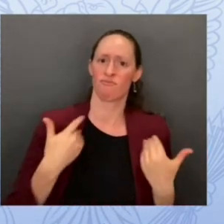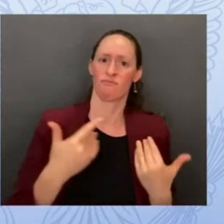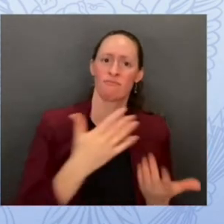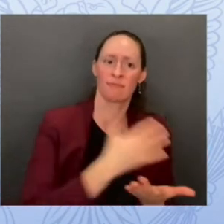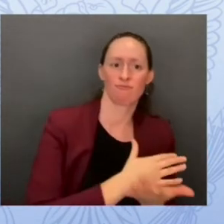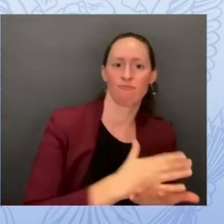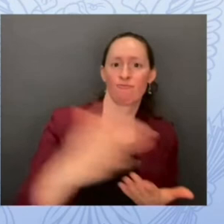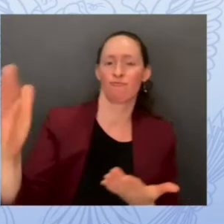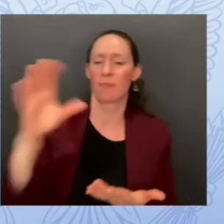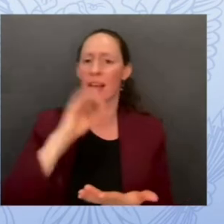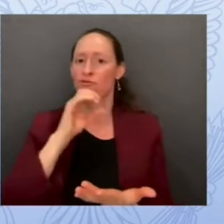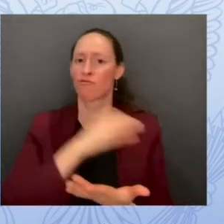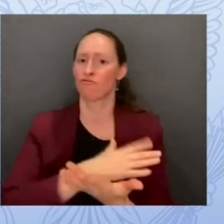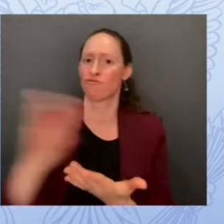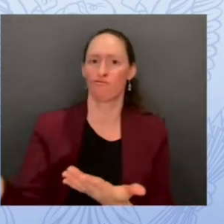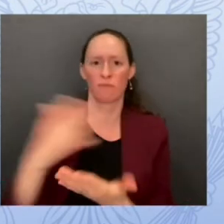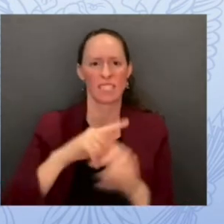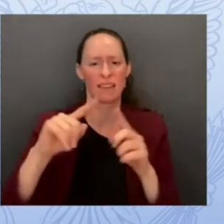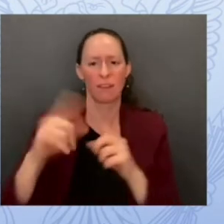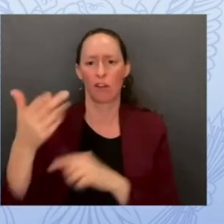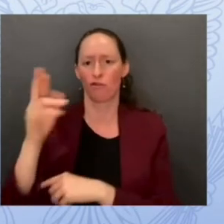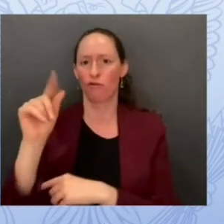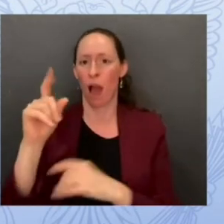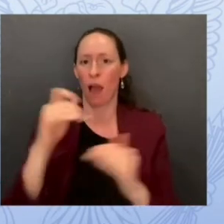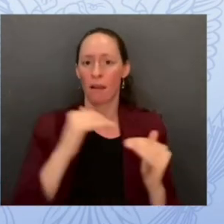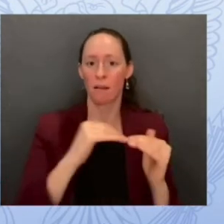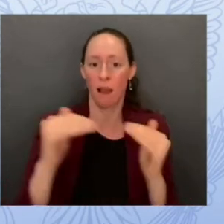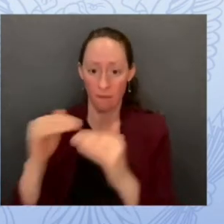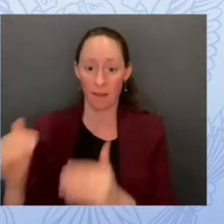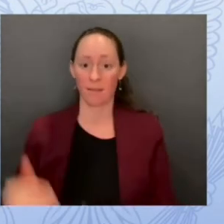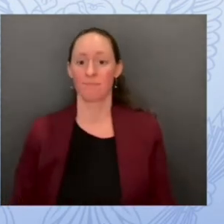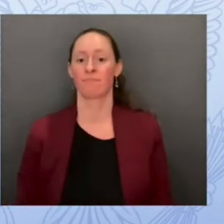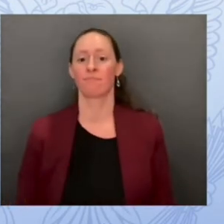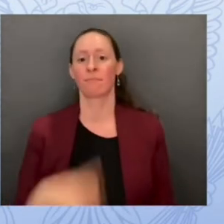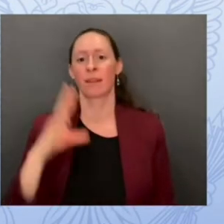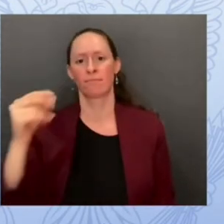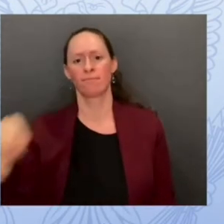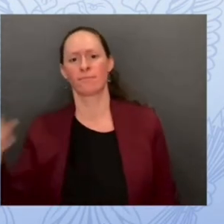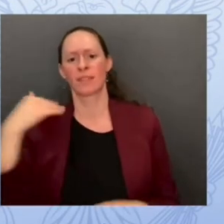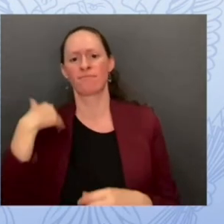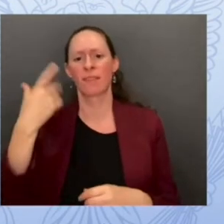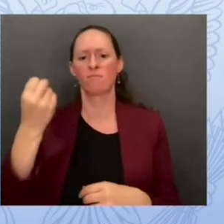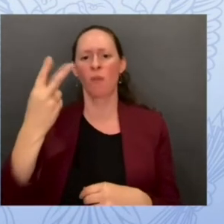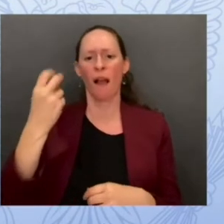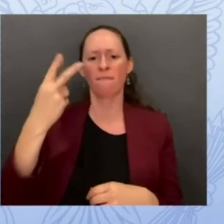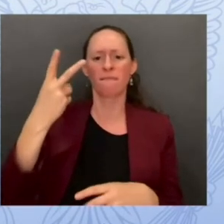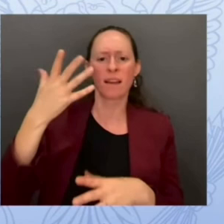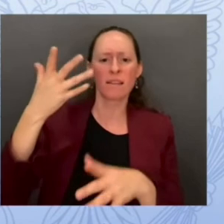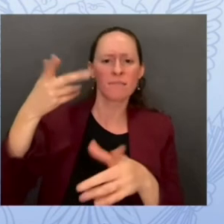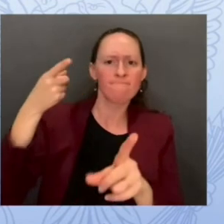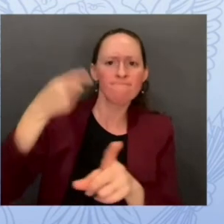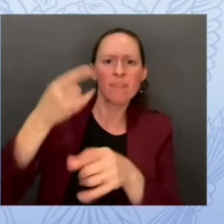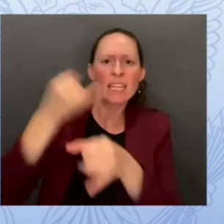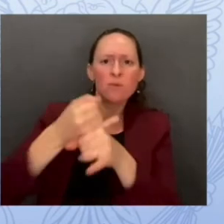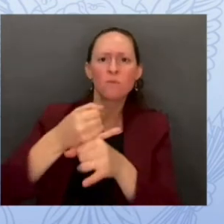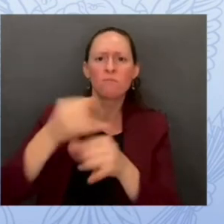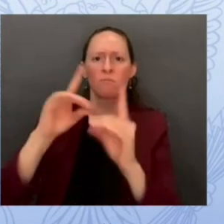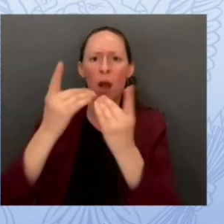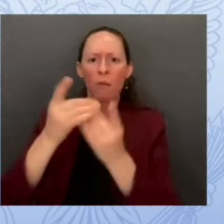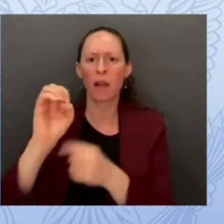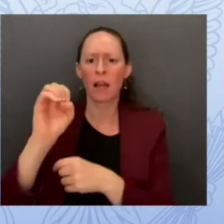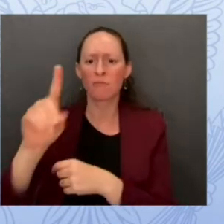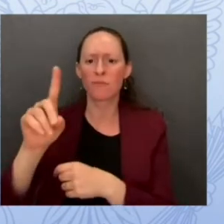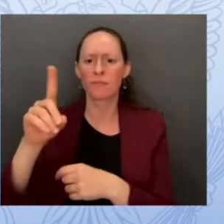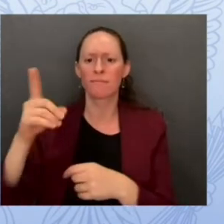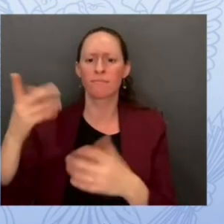and edtechs to focus on what they need to do and that is to provide learning platforms that are secure as we